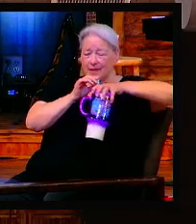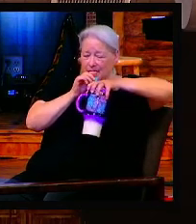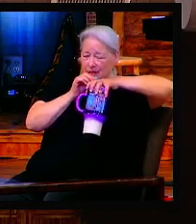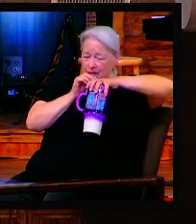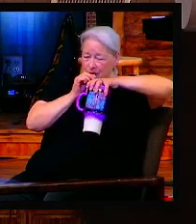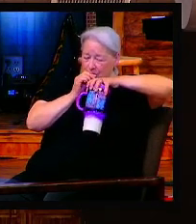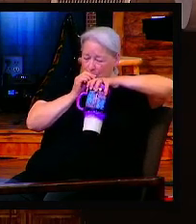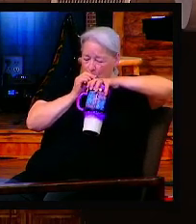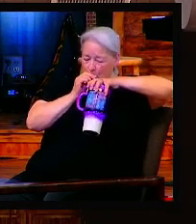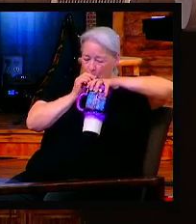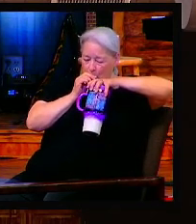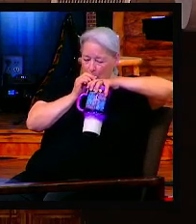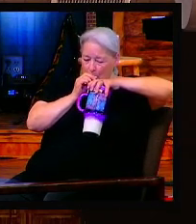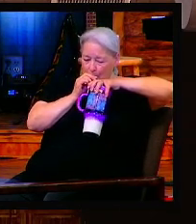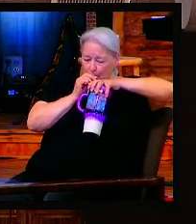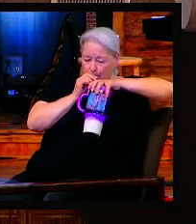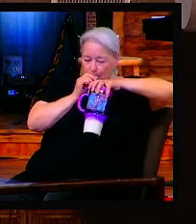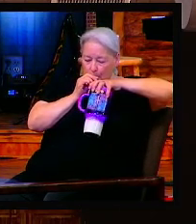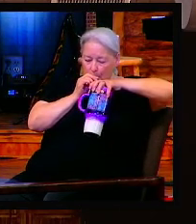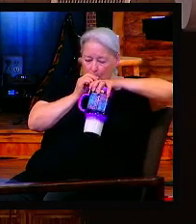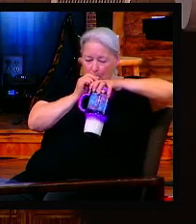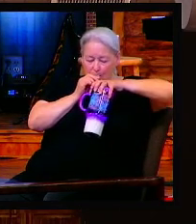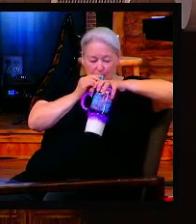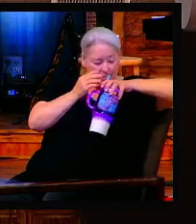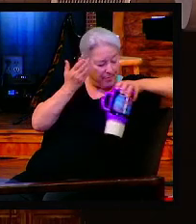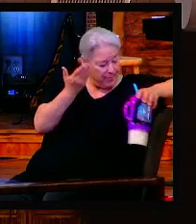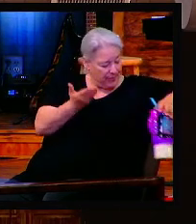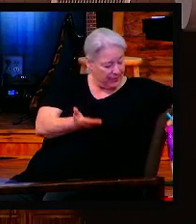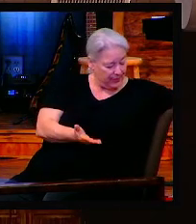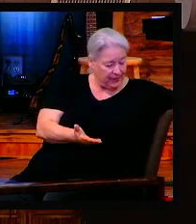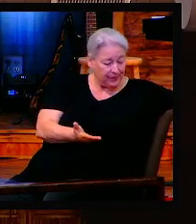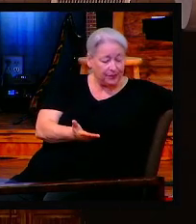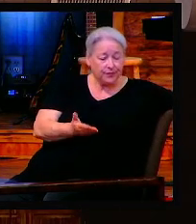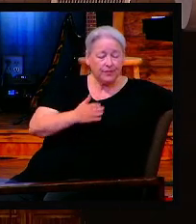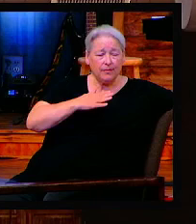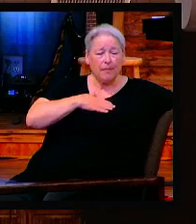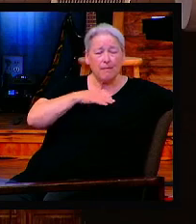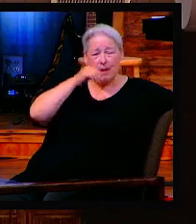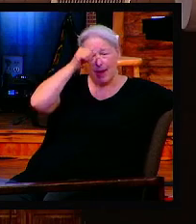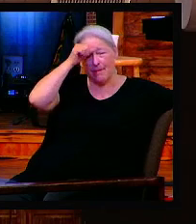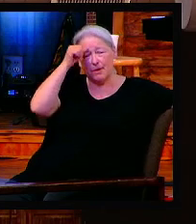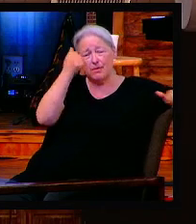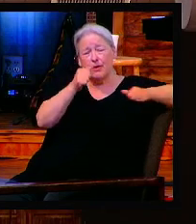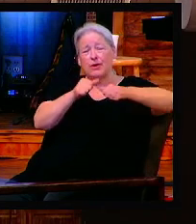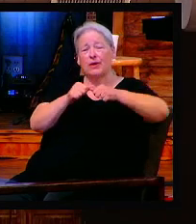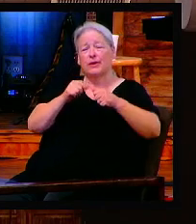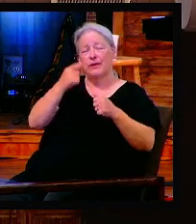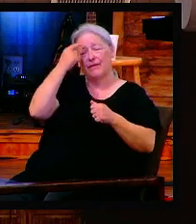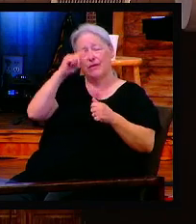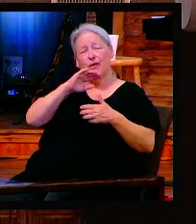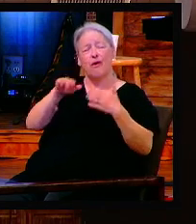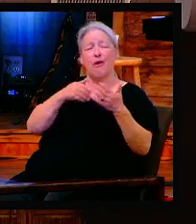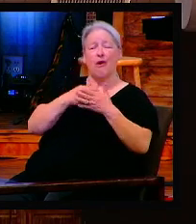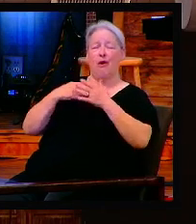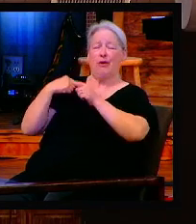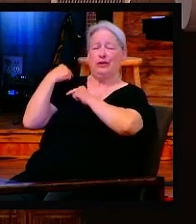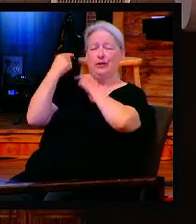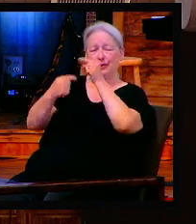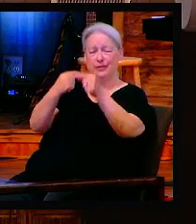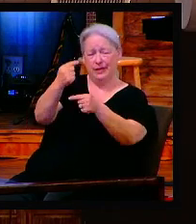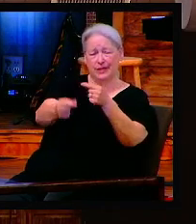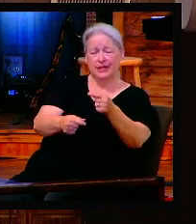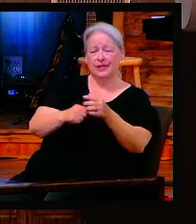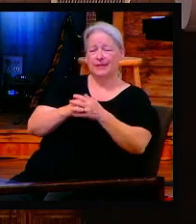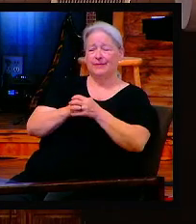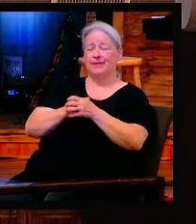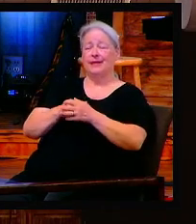And this is my memorial to all generations. This is something to remember Christ. This is who he is. And